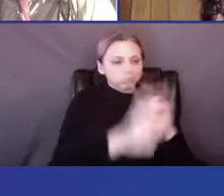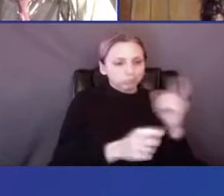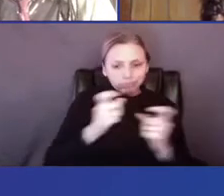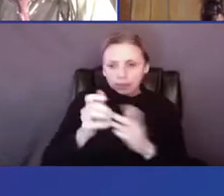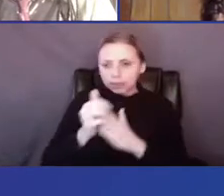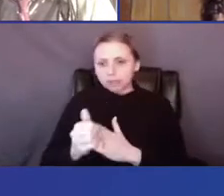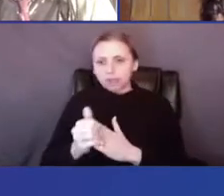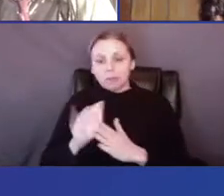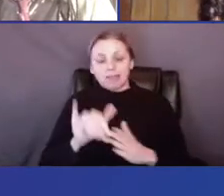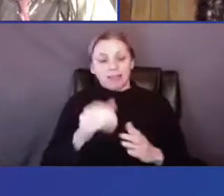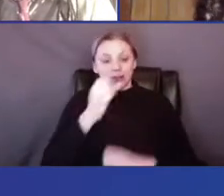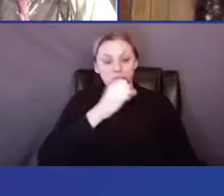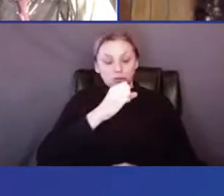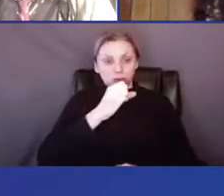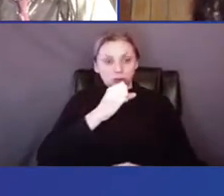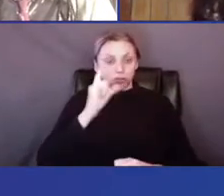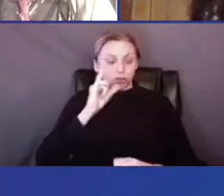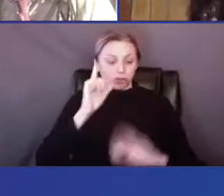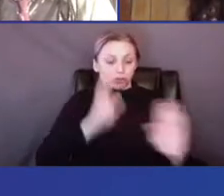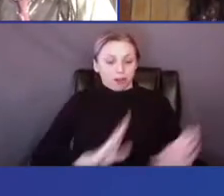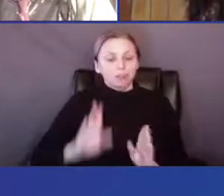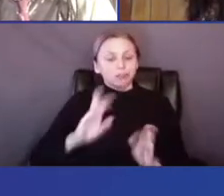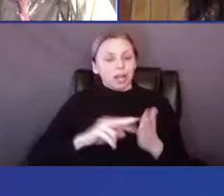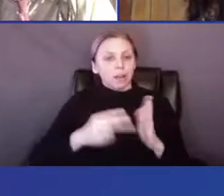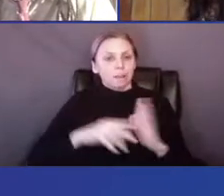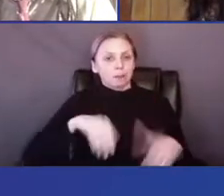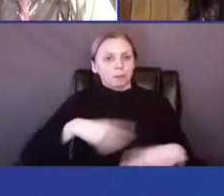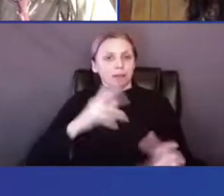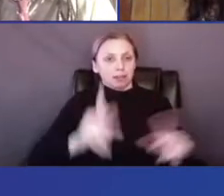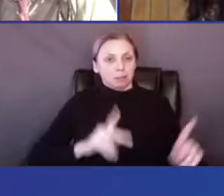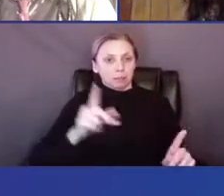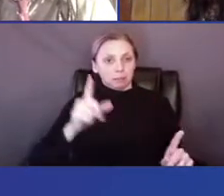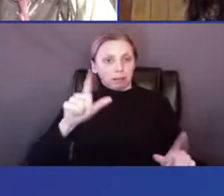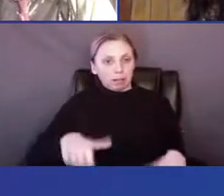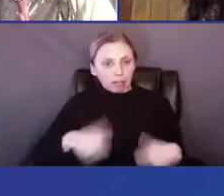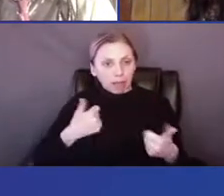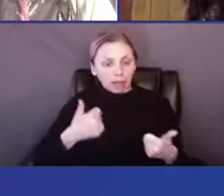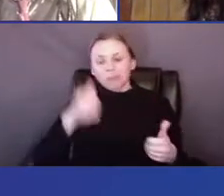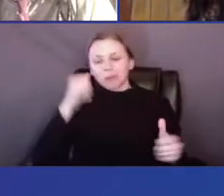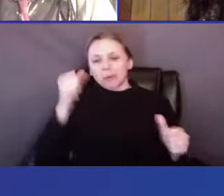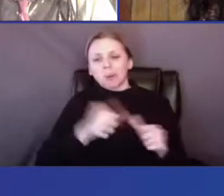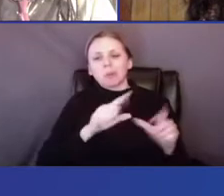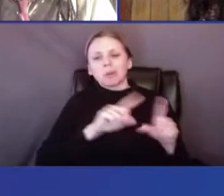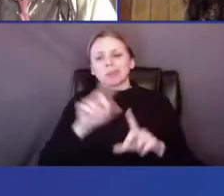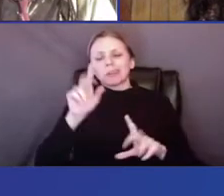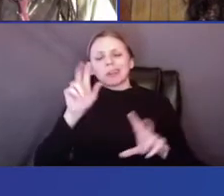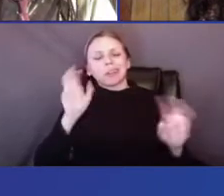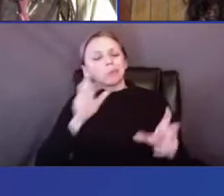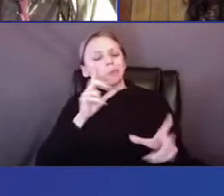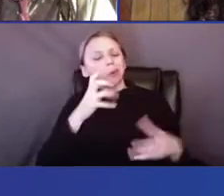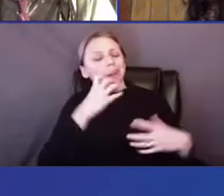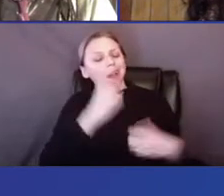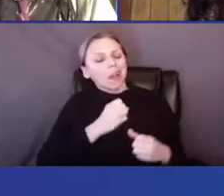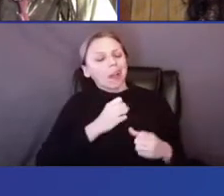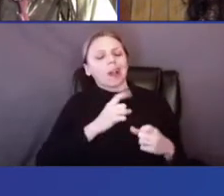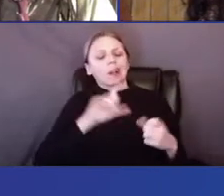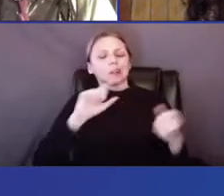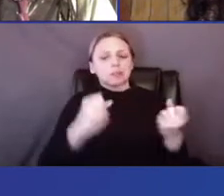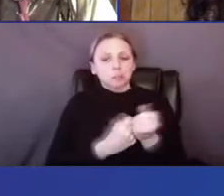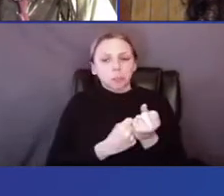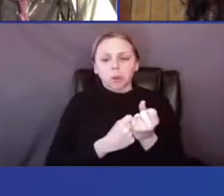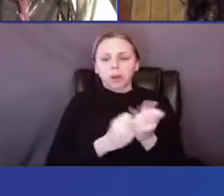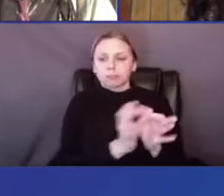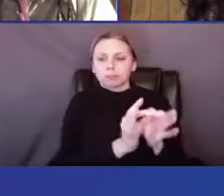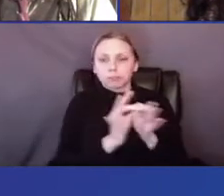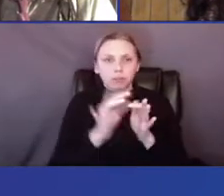life right now. And I do want us to remember the themes of care and mutual support that are undergirding this event. And